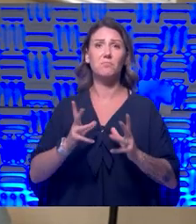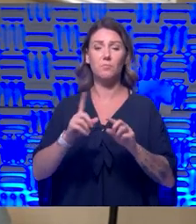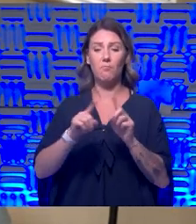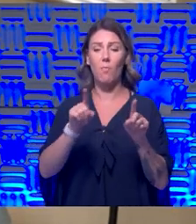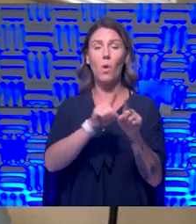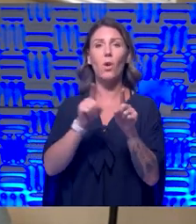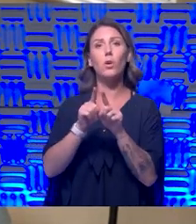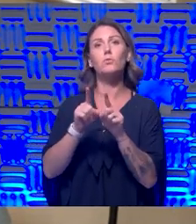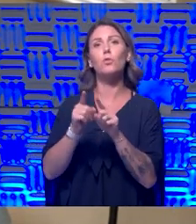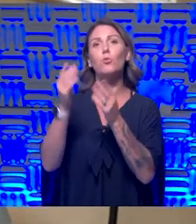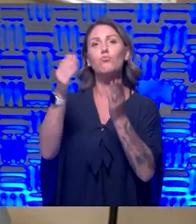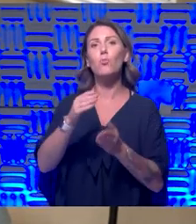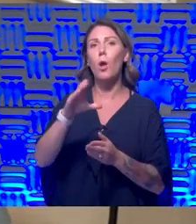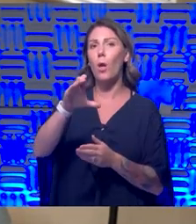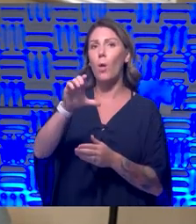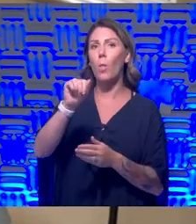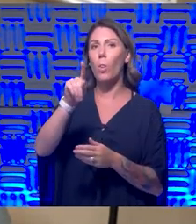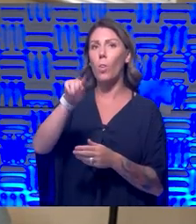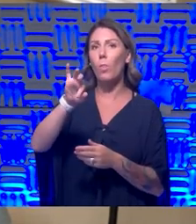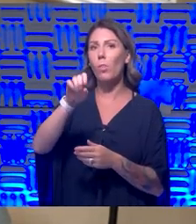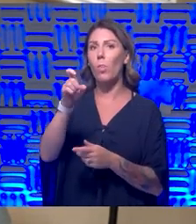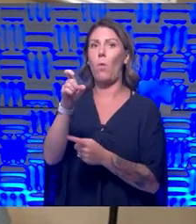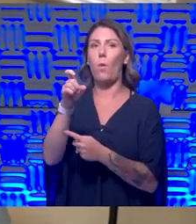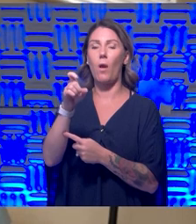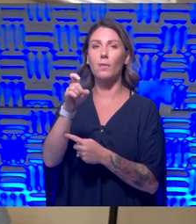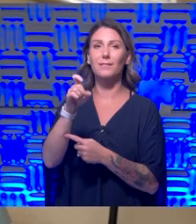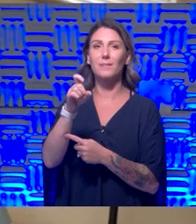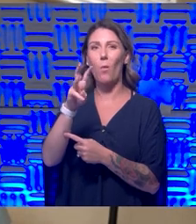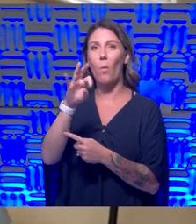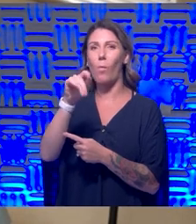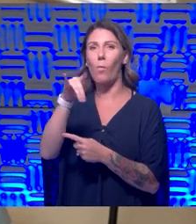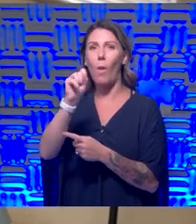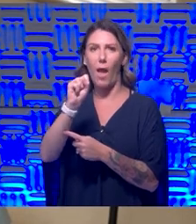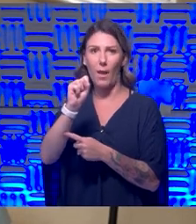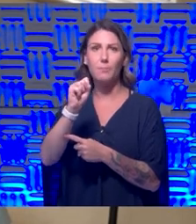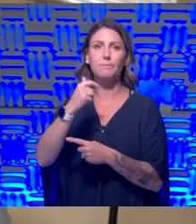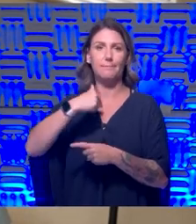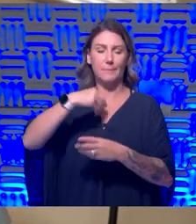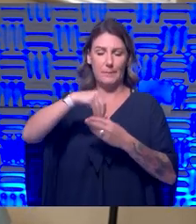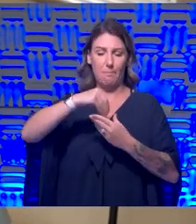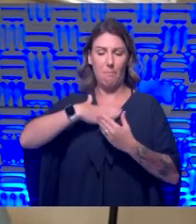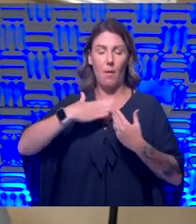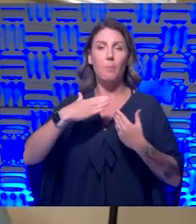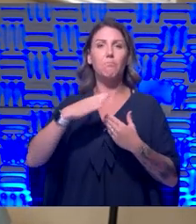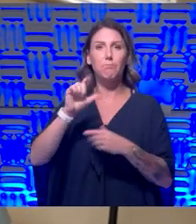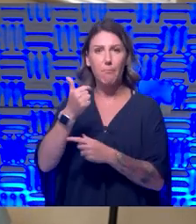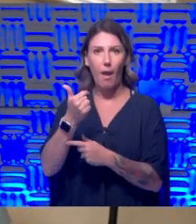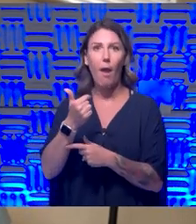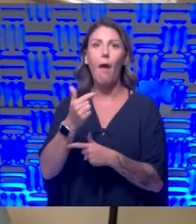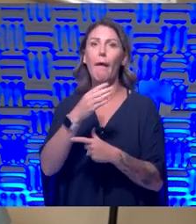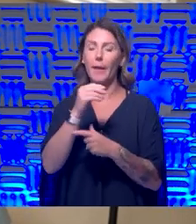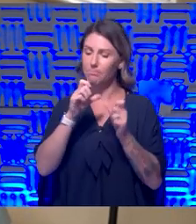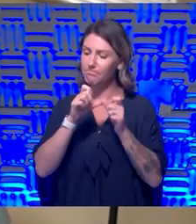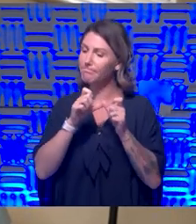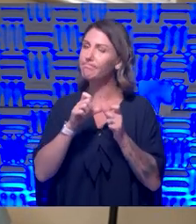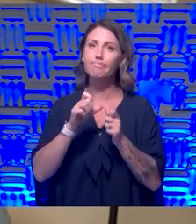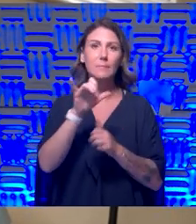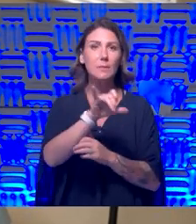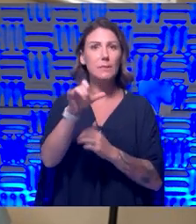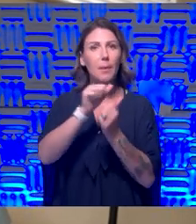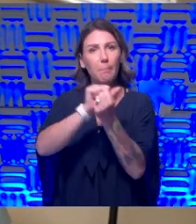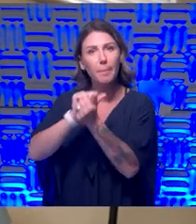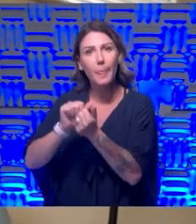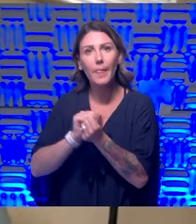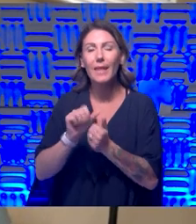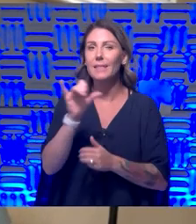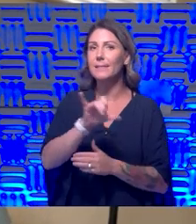wipes from home as well that I had in my checked bags. So I'm trying to continue to do those things. Again, just as I would do in Kansas